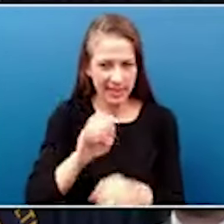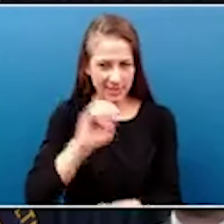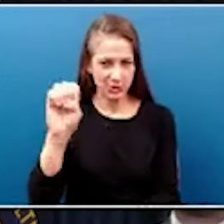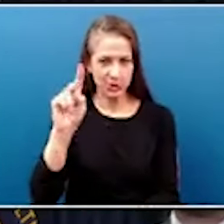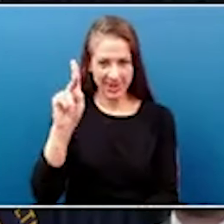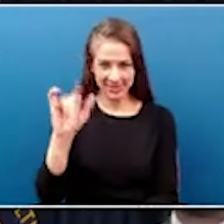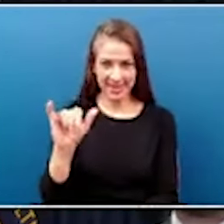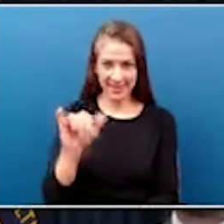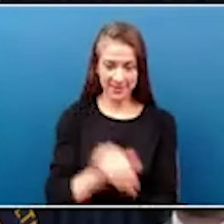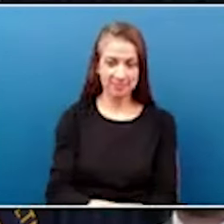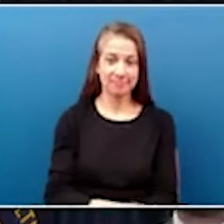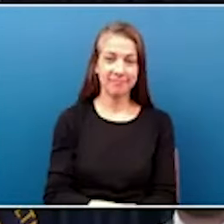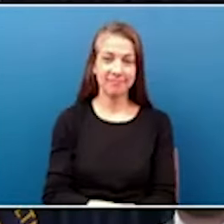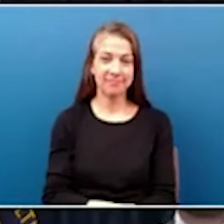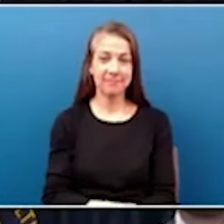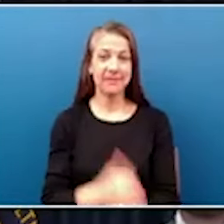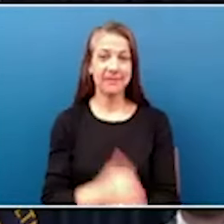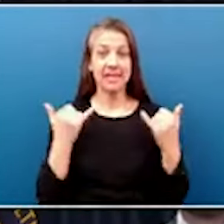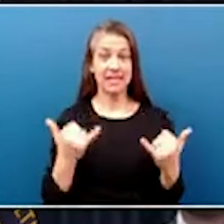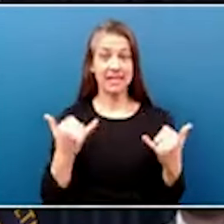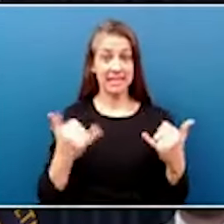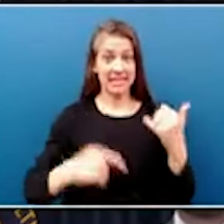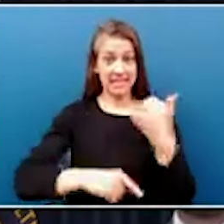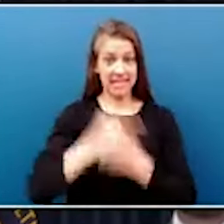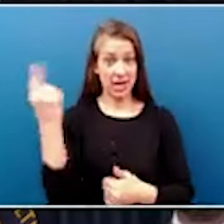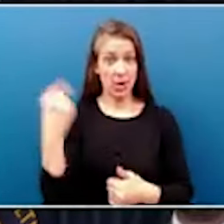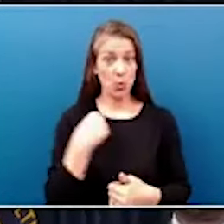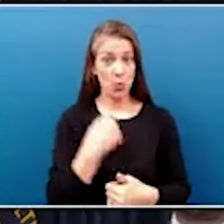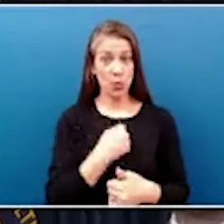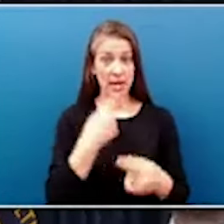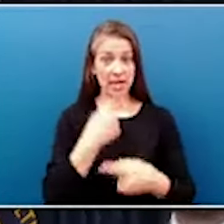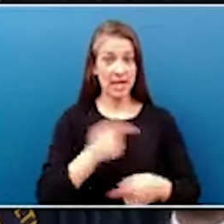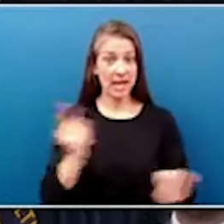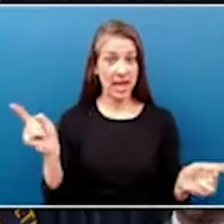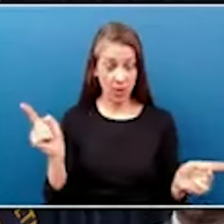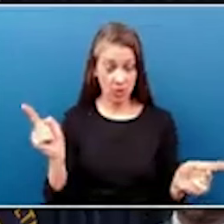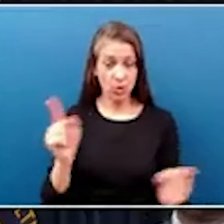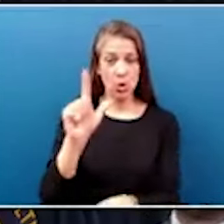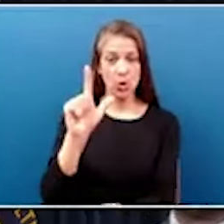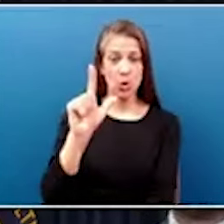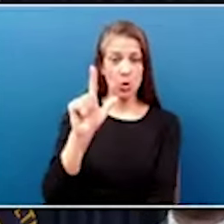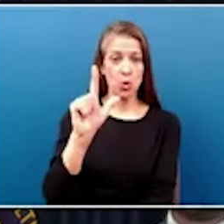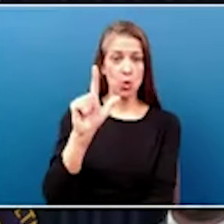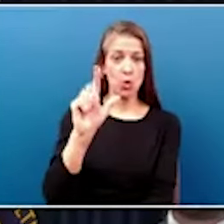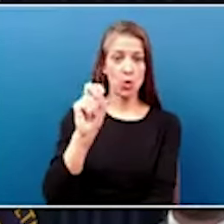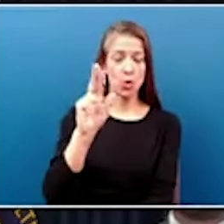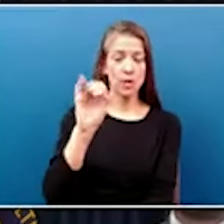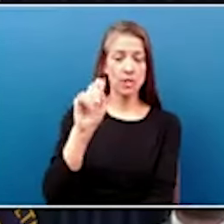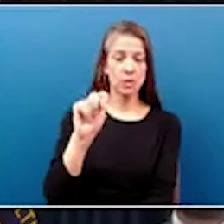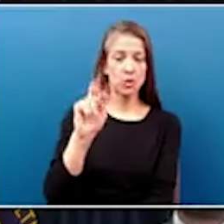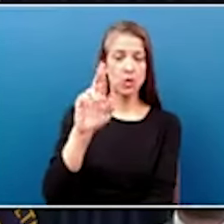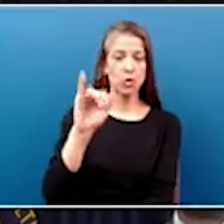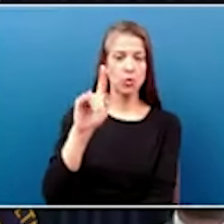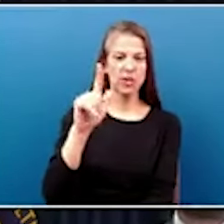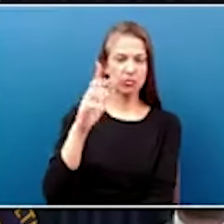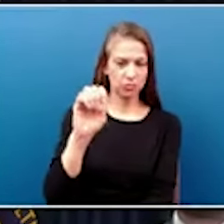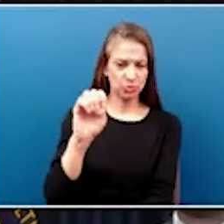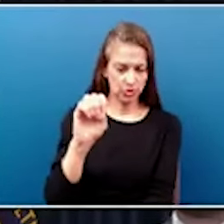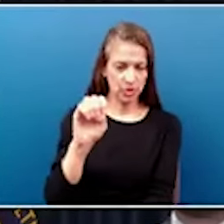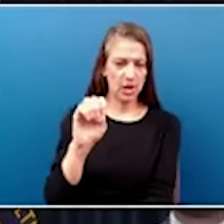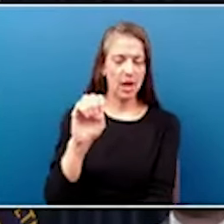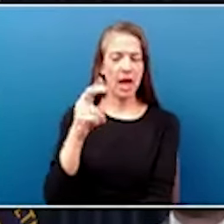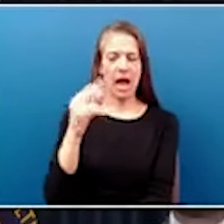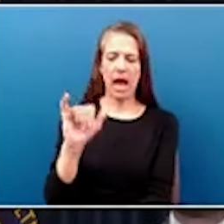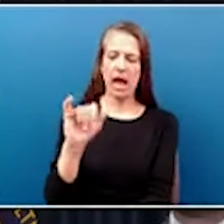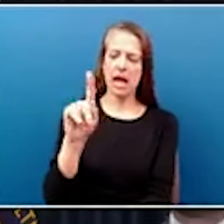Today we are announcing the Lewist Ridge Cold to Pump Storage Hydropower Project, which